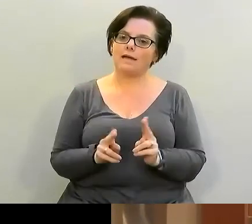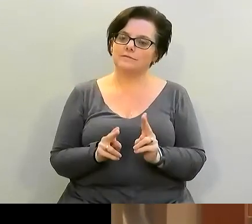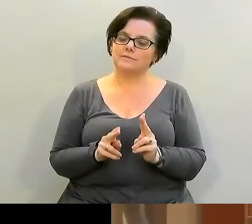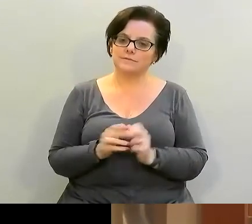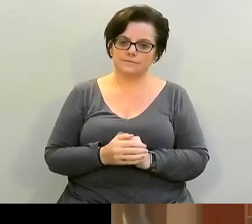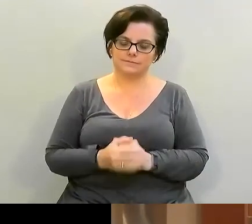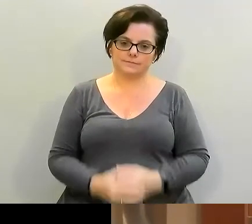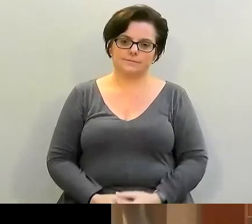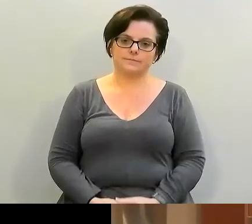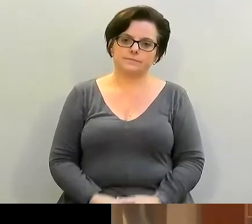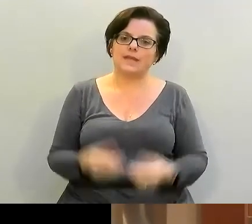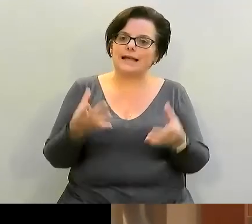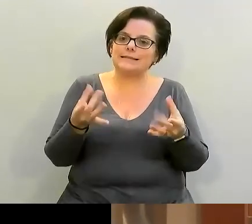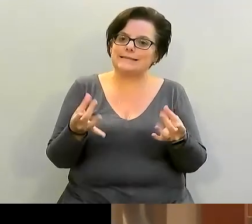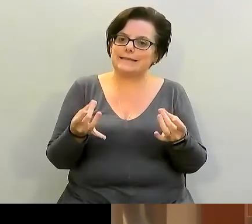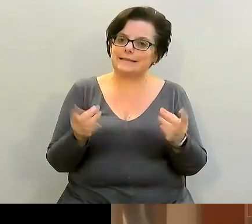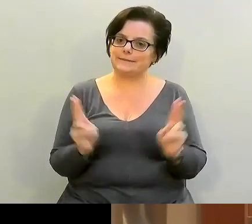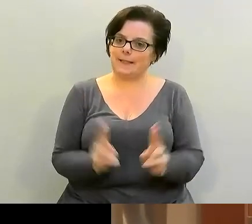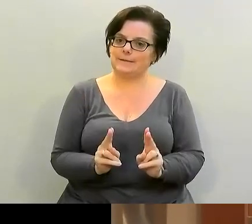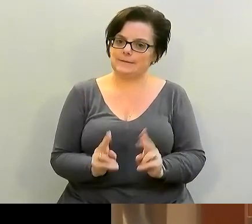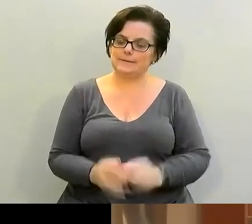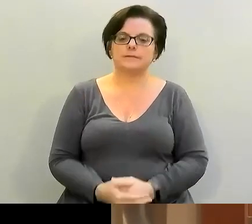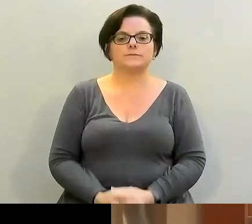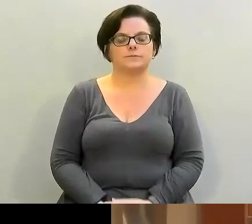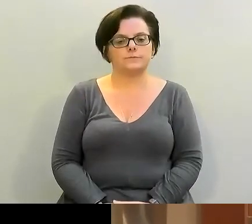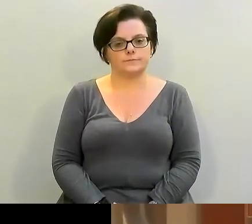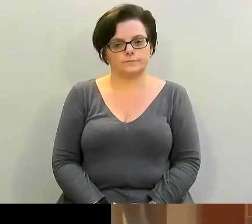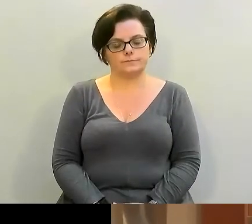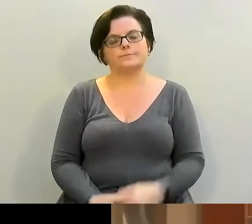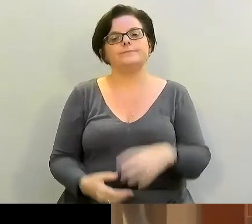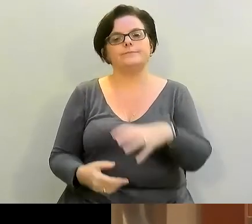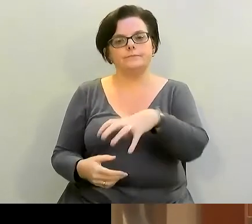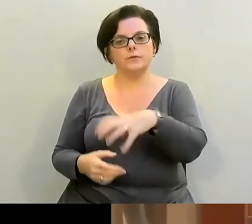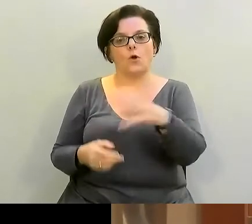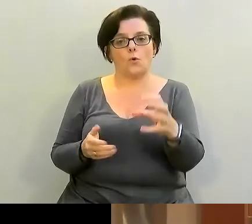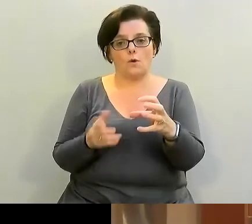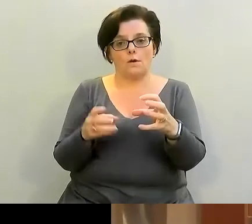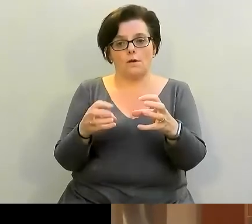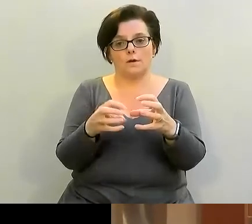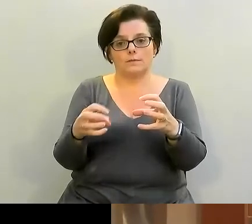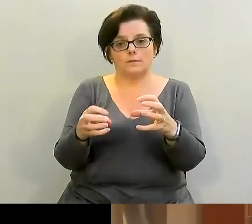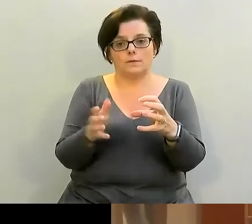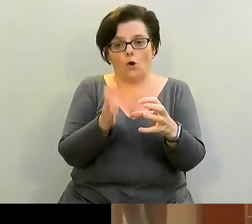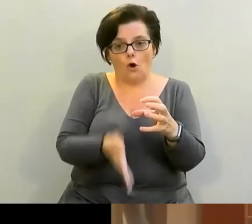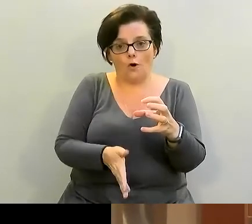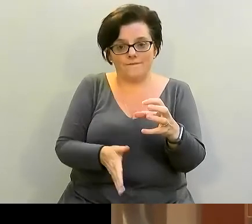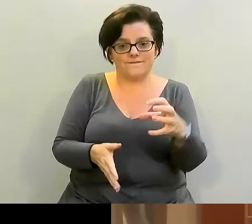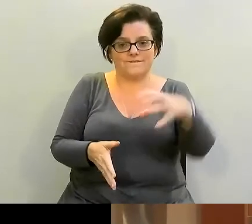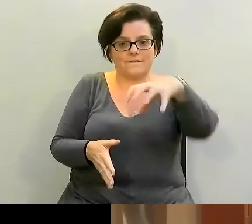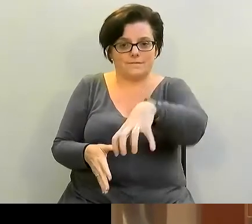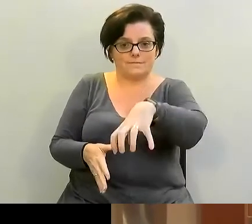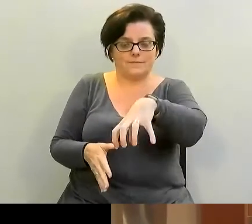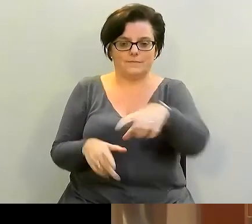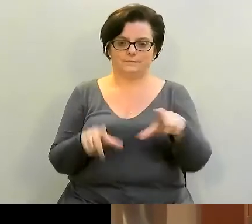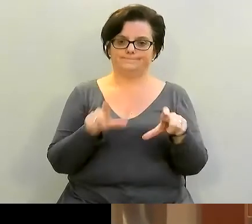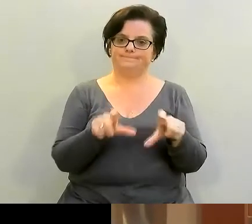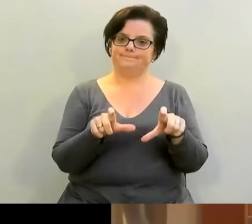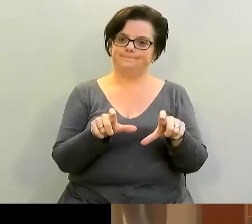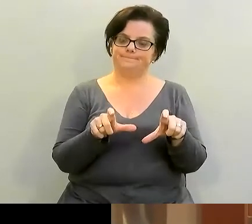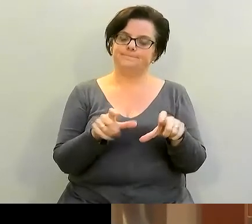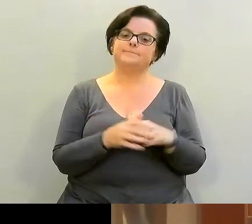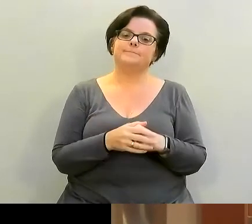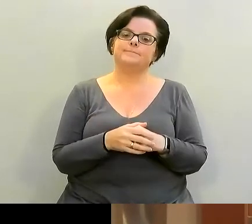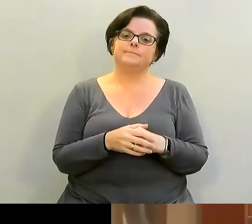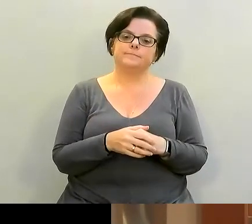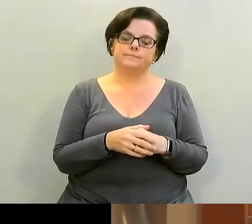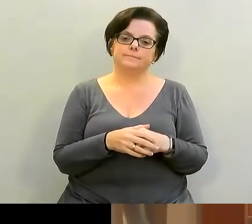So now that I've cut the base of the cauliflower off it's now steady on the board. Now what I'm going to